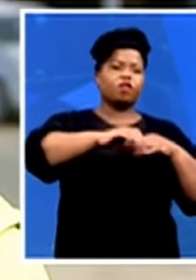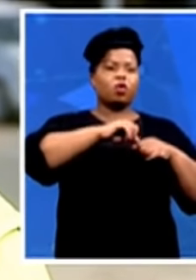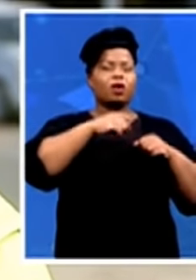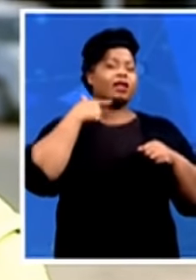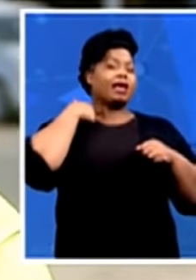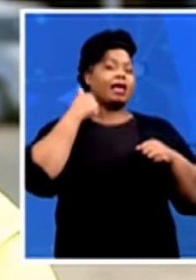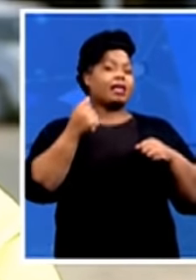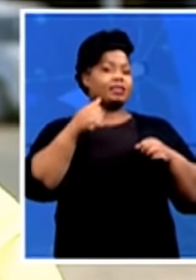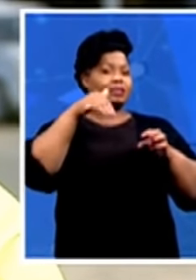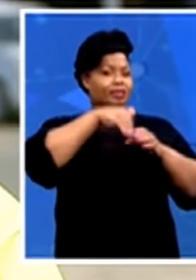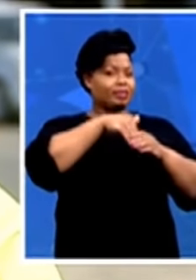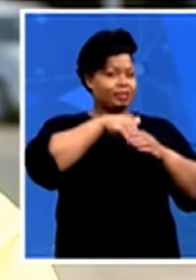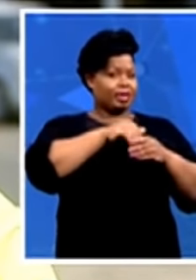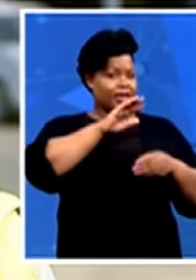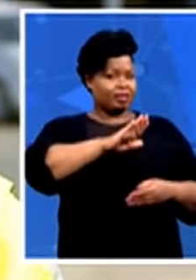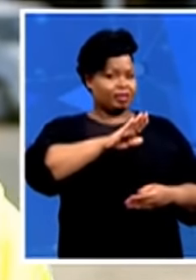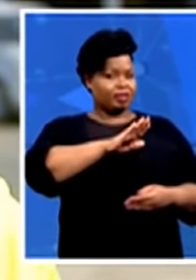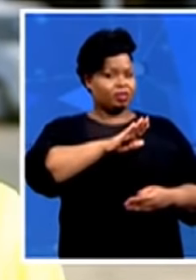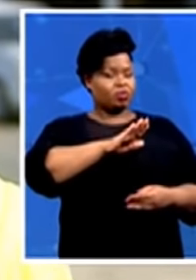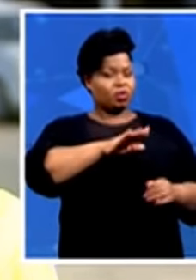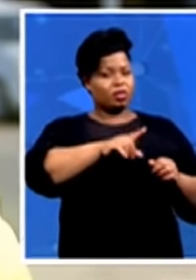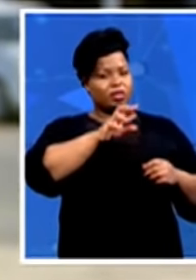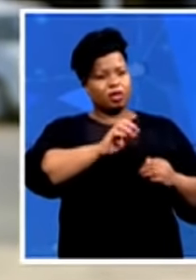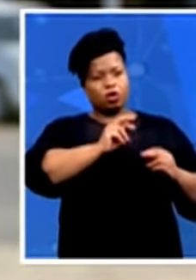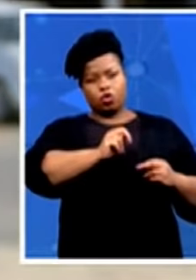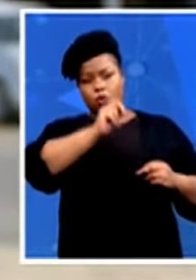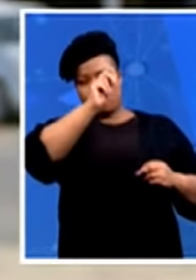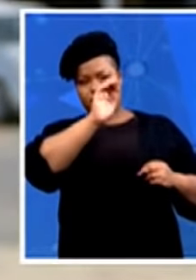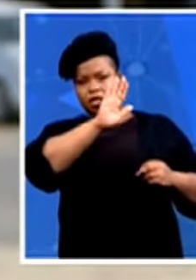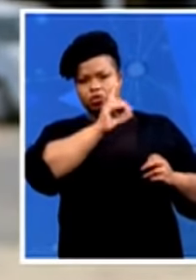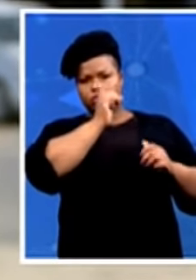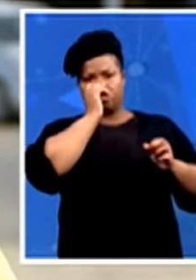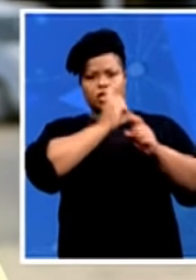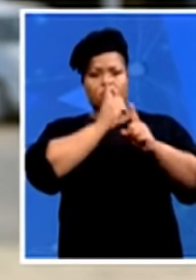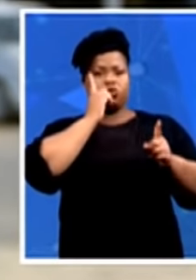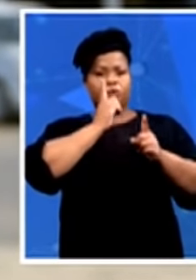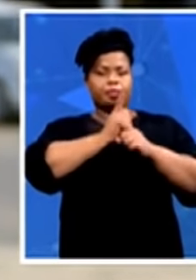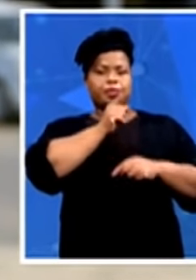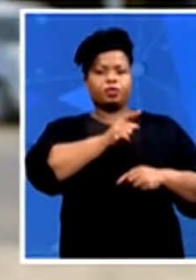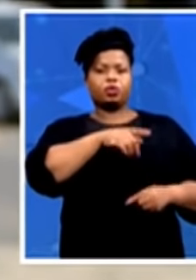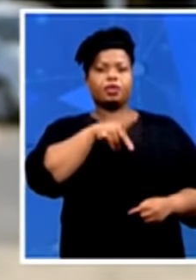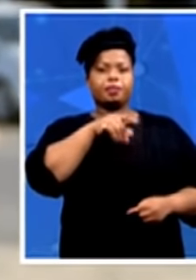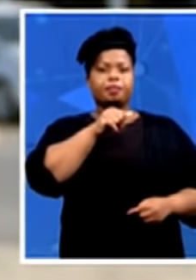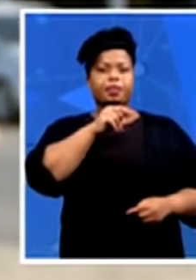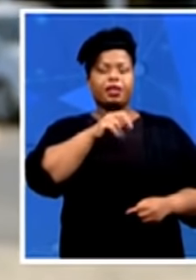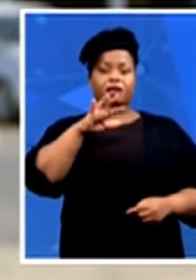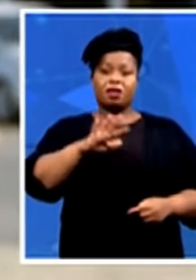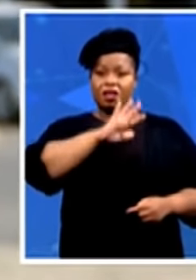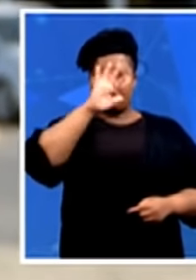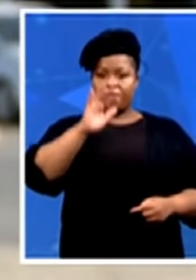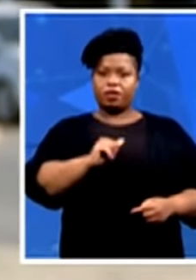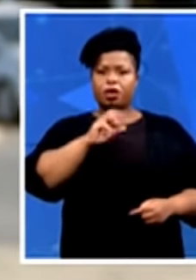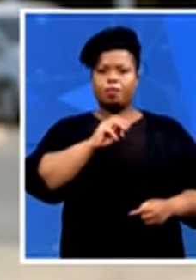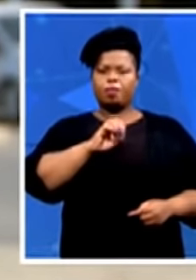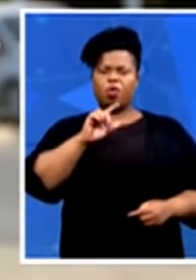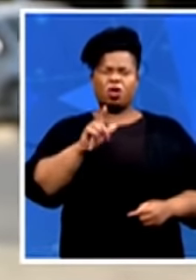the upper side of that township is the Pan-Africa Mall, which we know was severely affected during